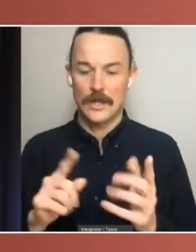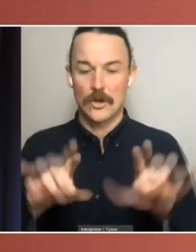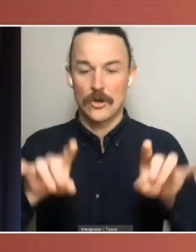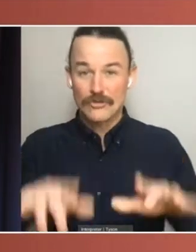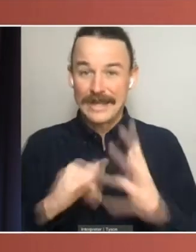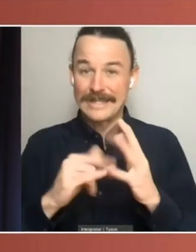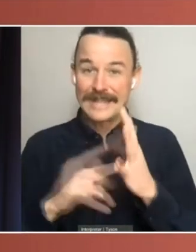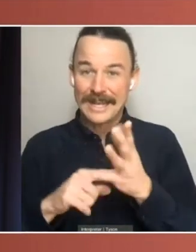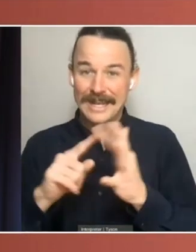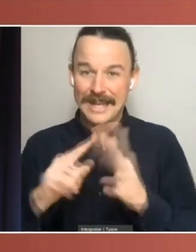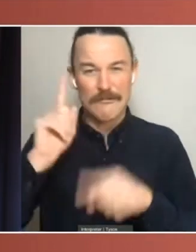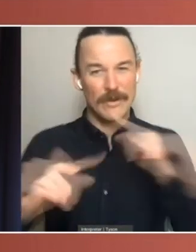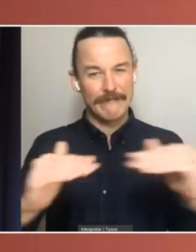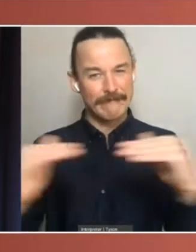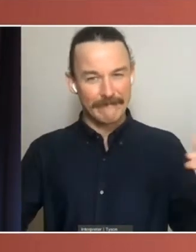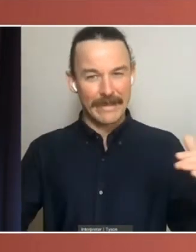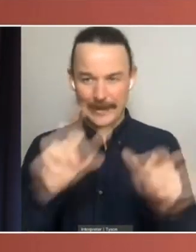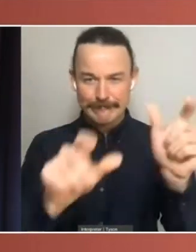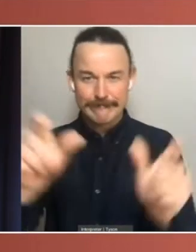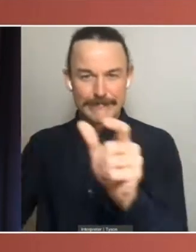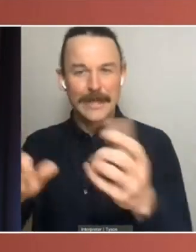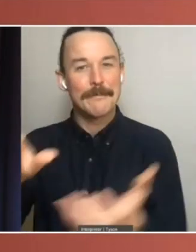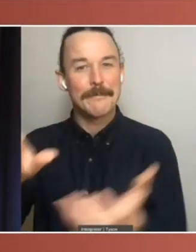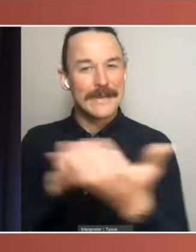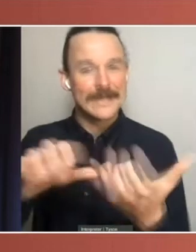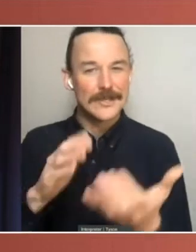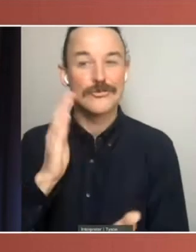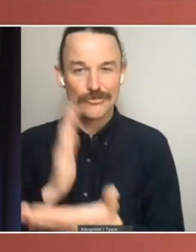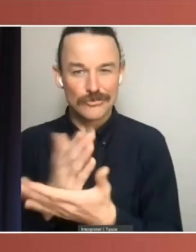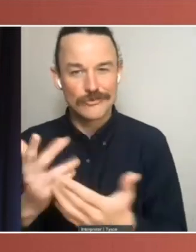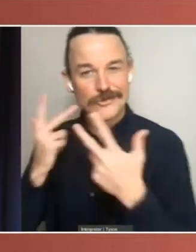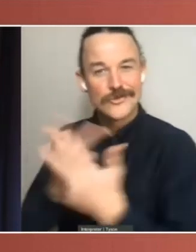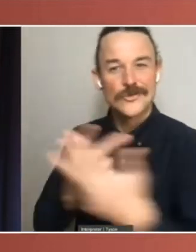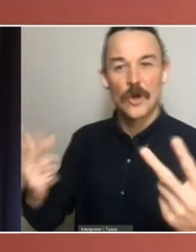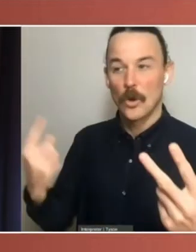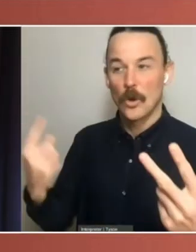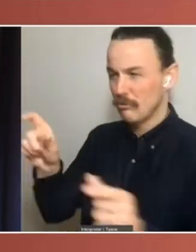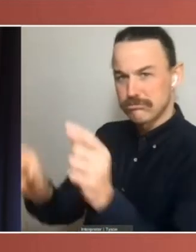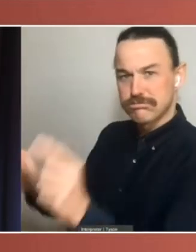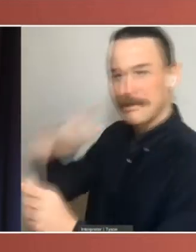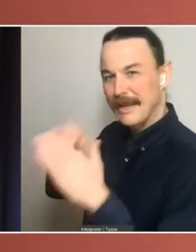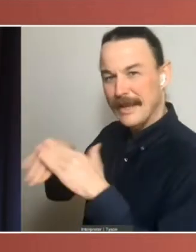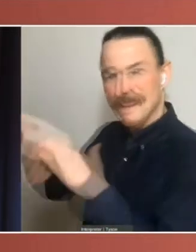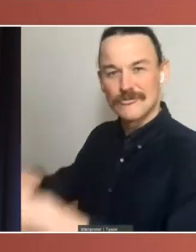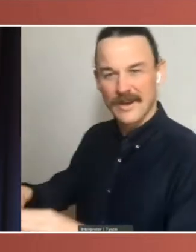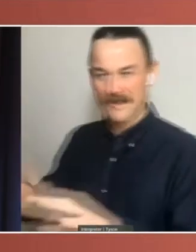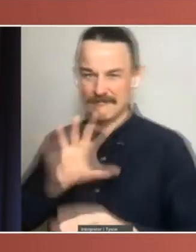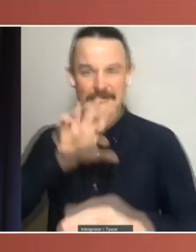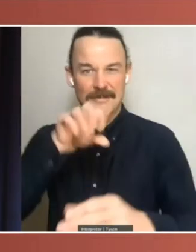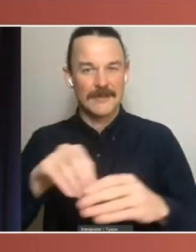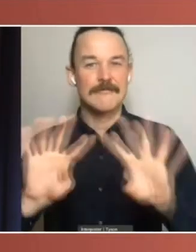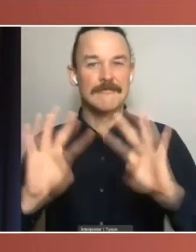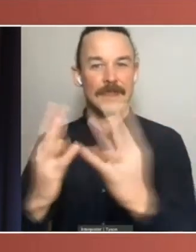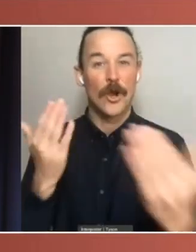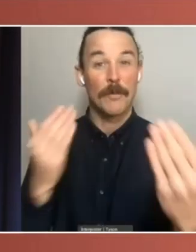faithfully represents the popular will of the total Australian people at the last election, than does the House of Representatives.